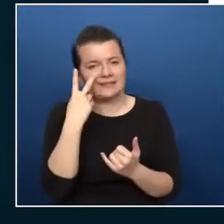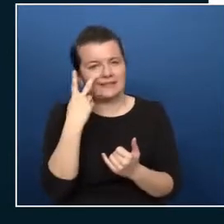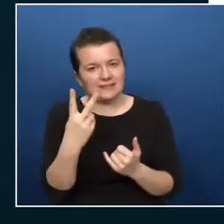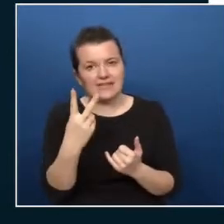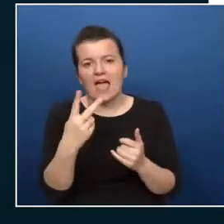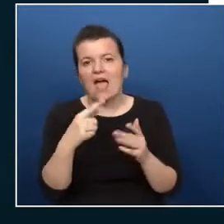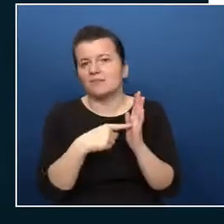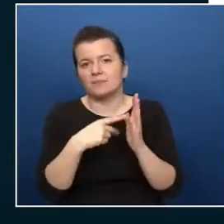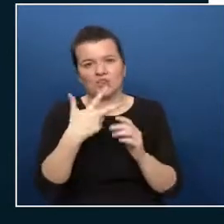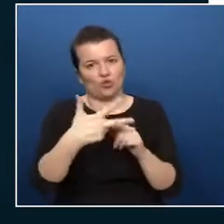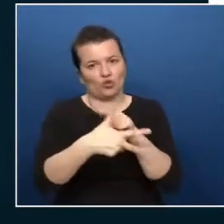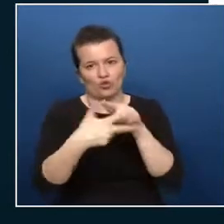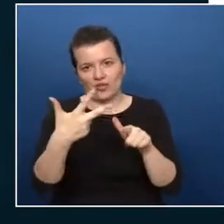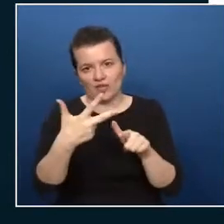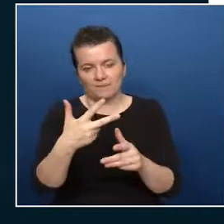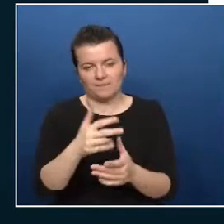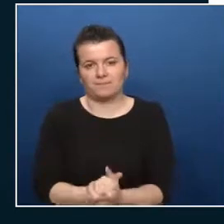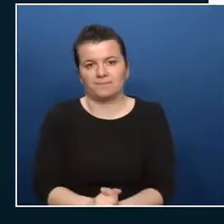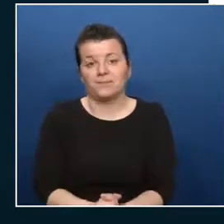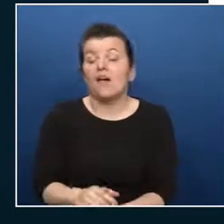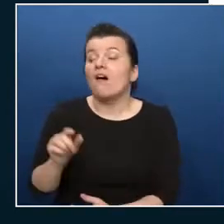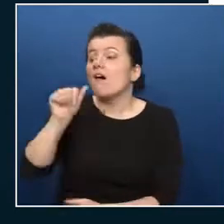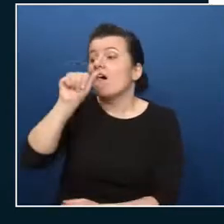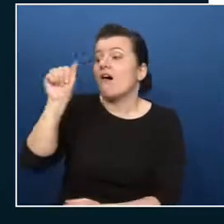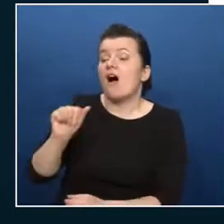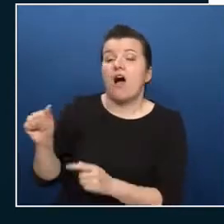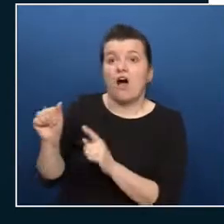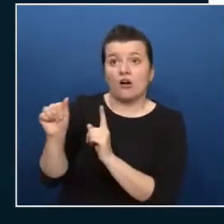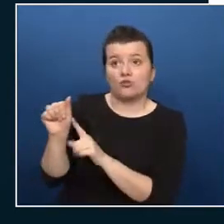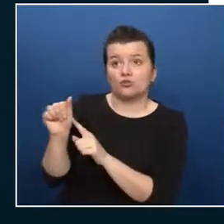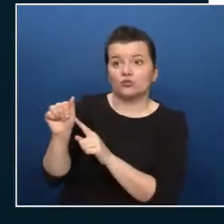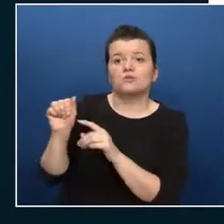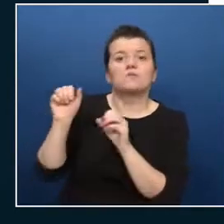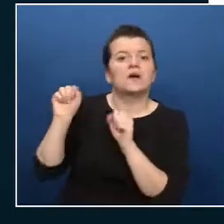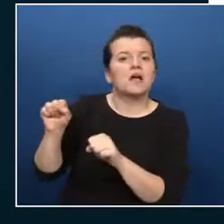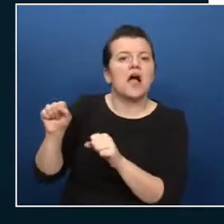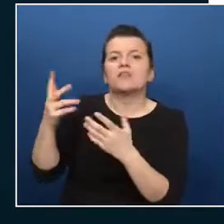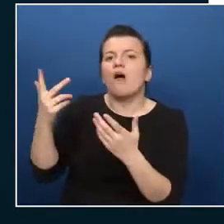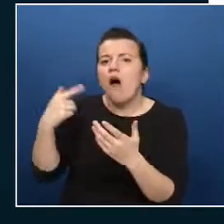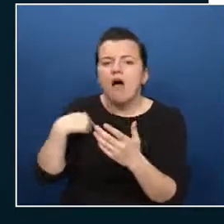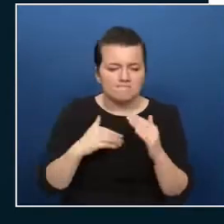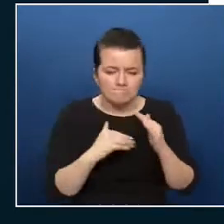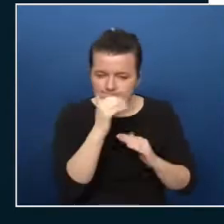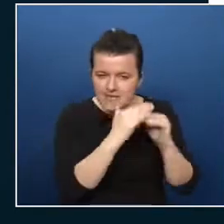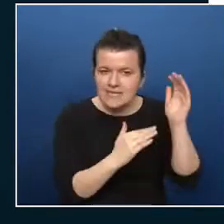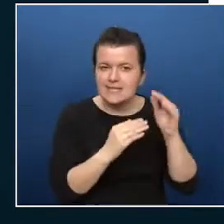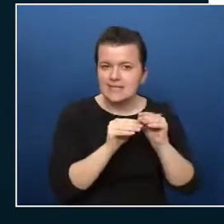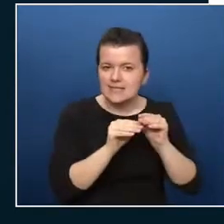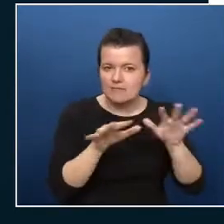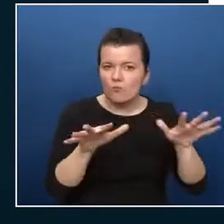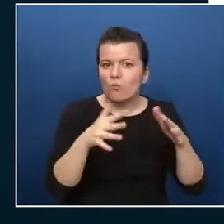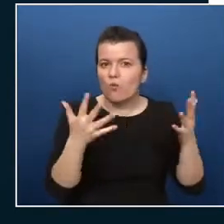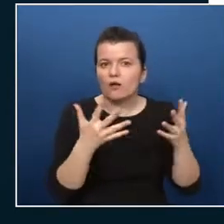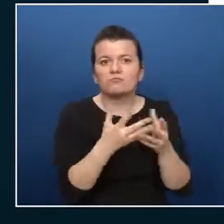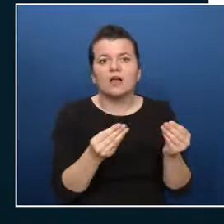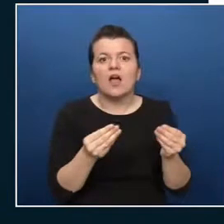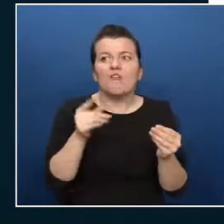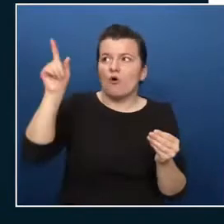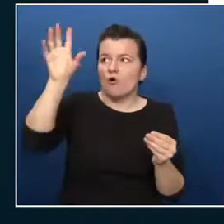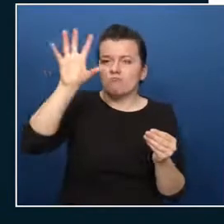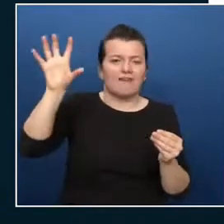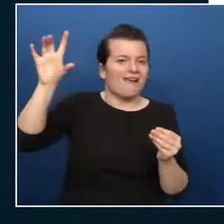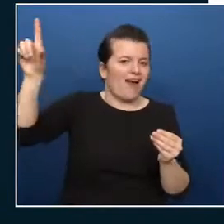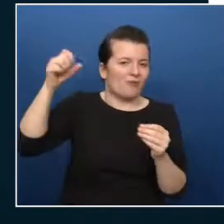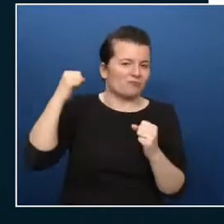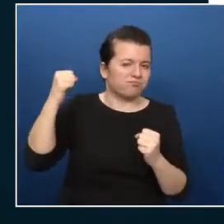management because Azure enables you to build and deploy solutions that leverage the cloud's power like you have